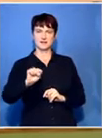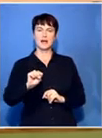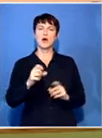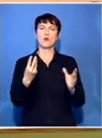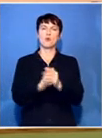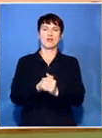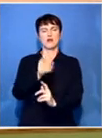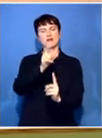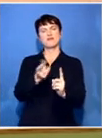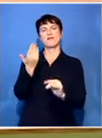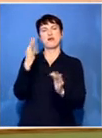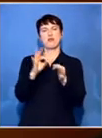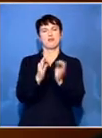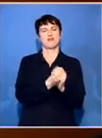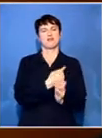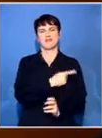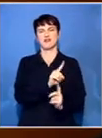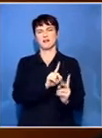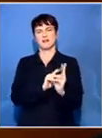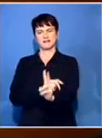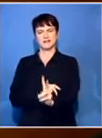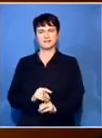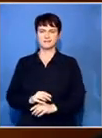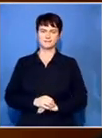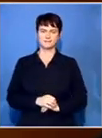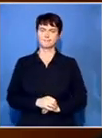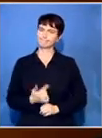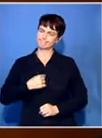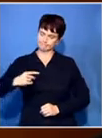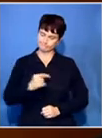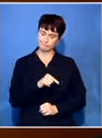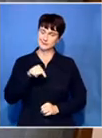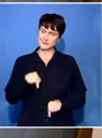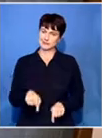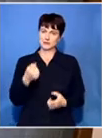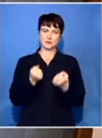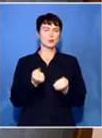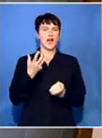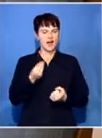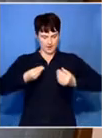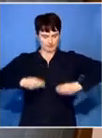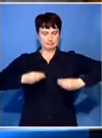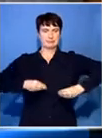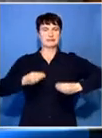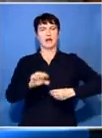Then, another delay. It is regretful, but this court is involved in another matter. Unfortunately,